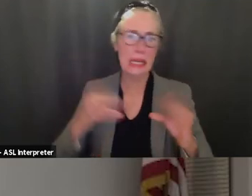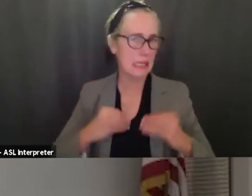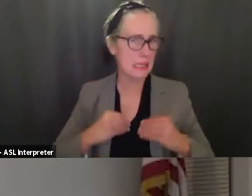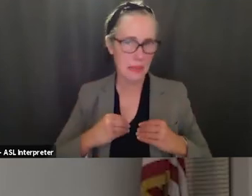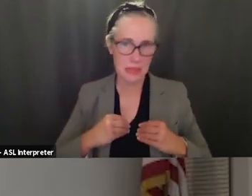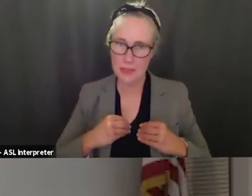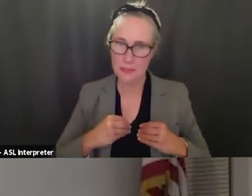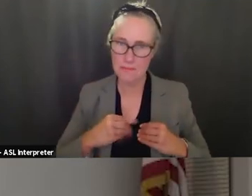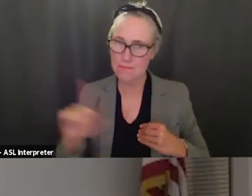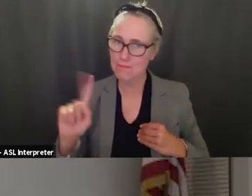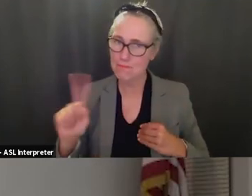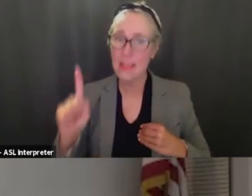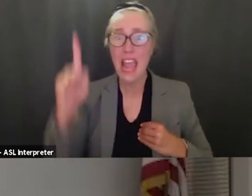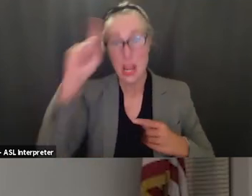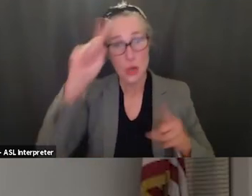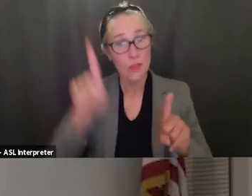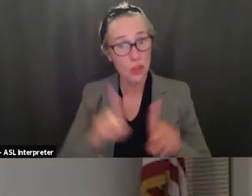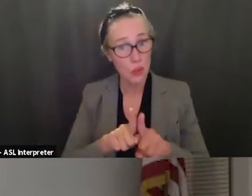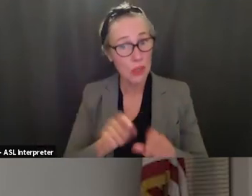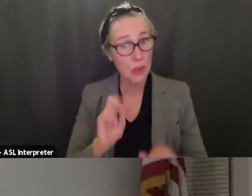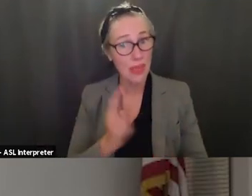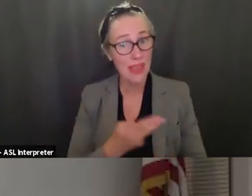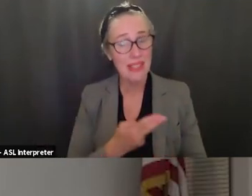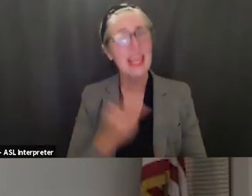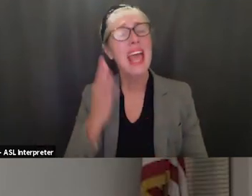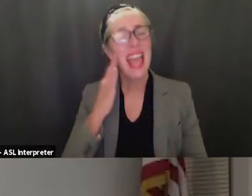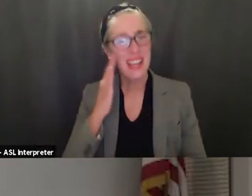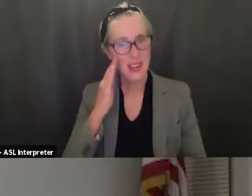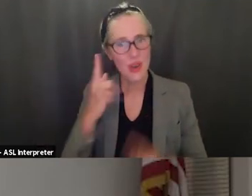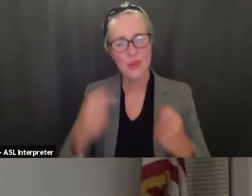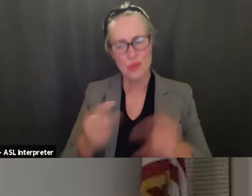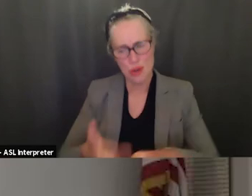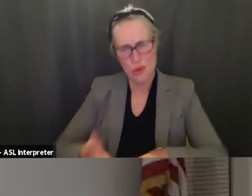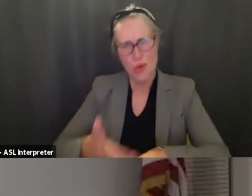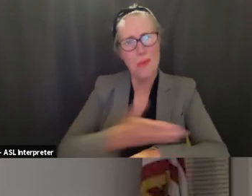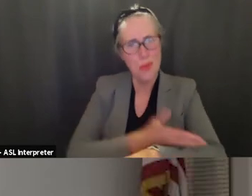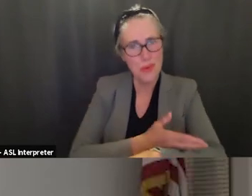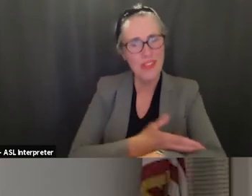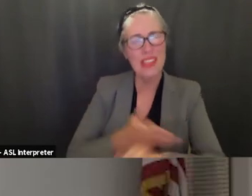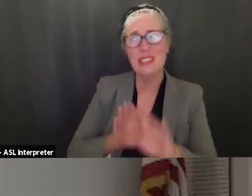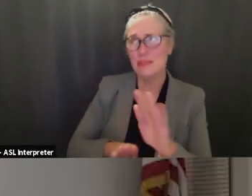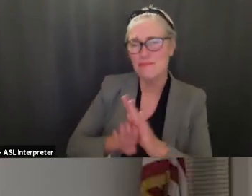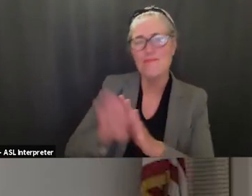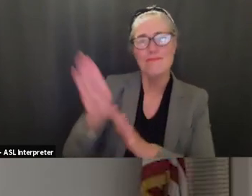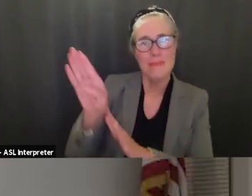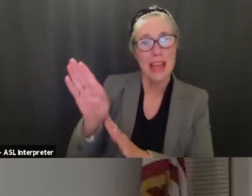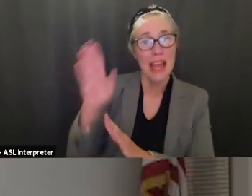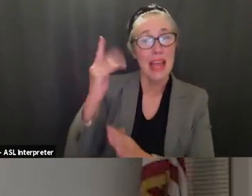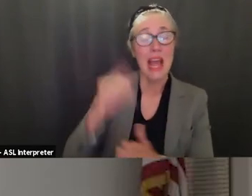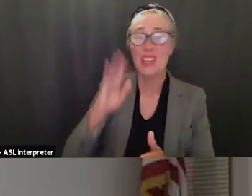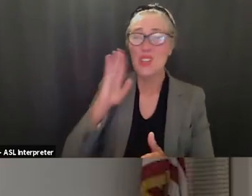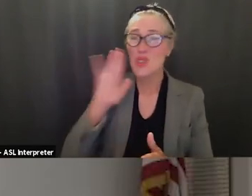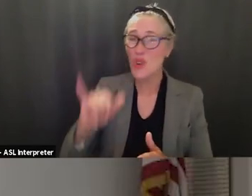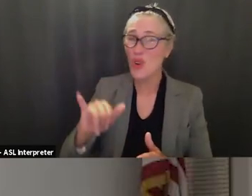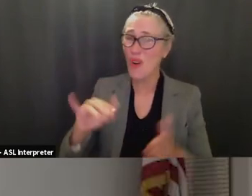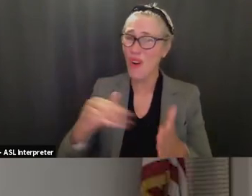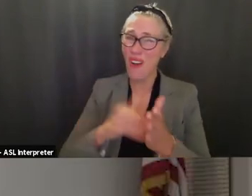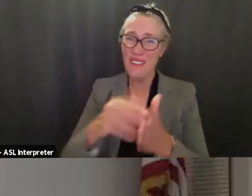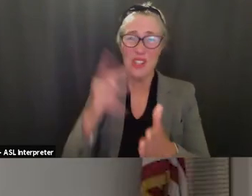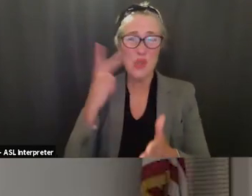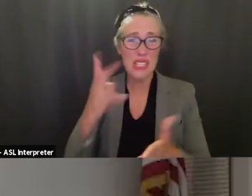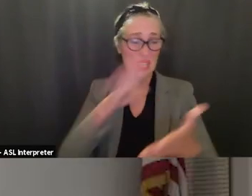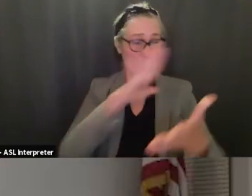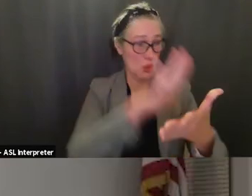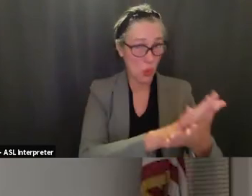agreed with us and i know that you're moving forward on this um it is the school to prison pipeline that we must